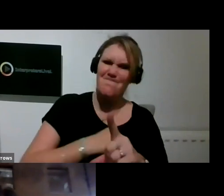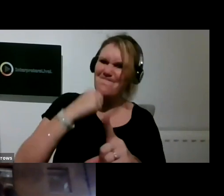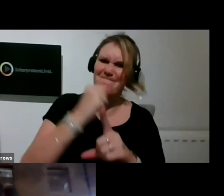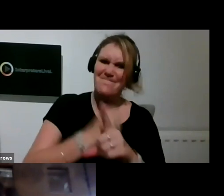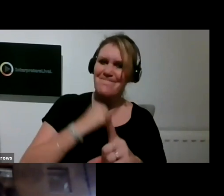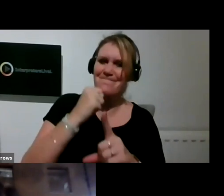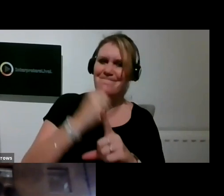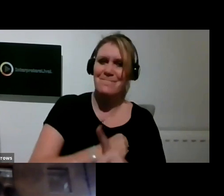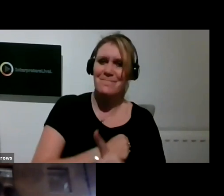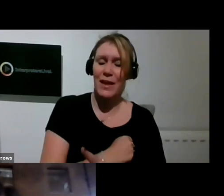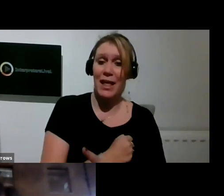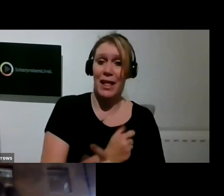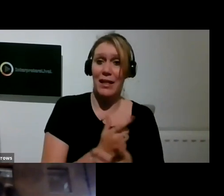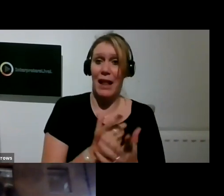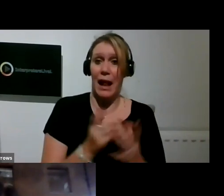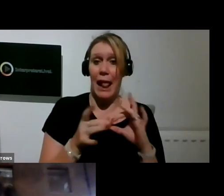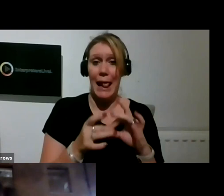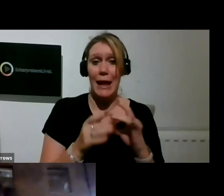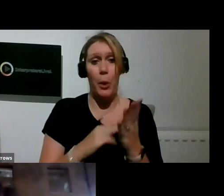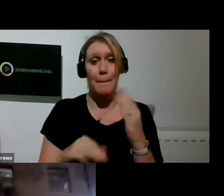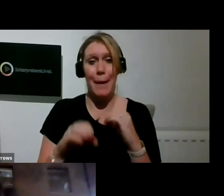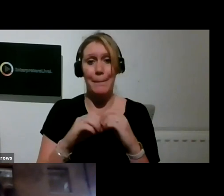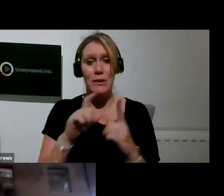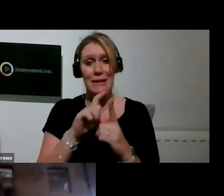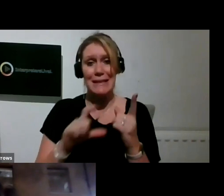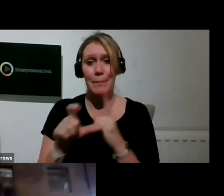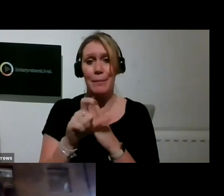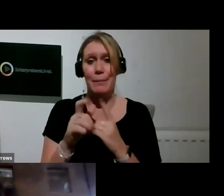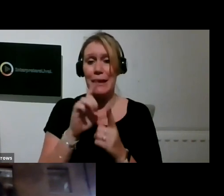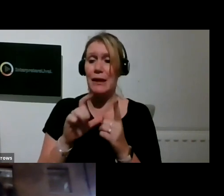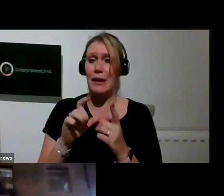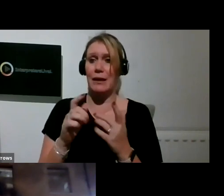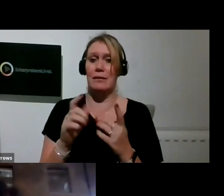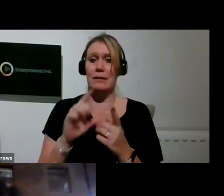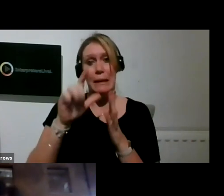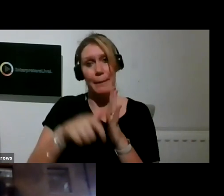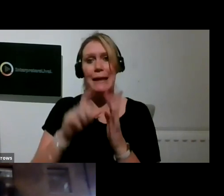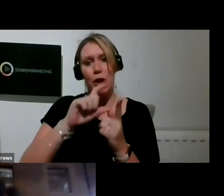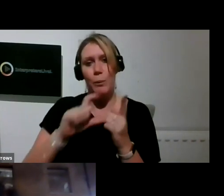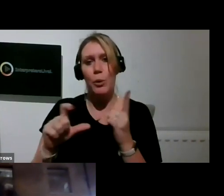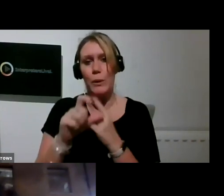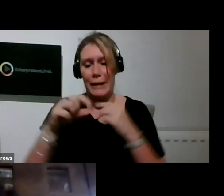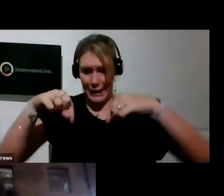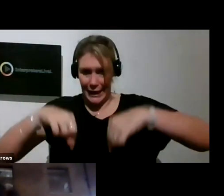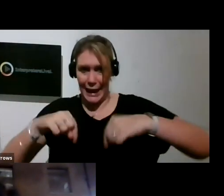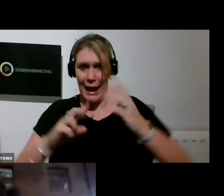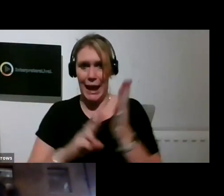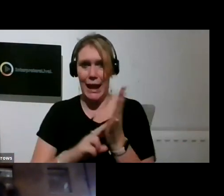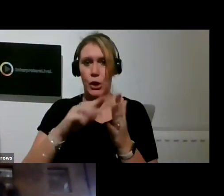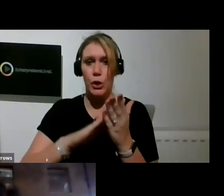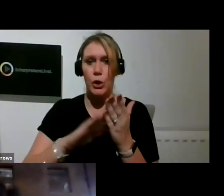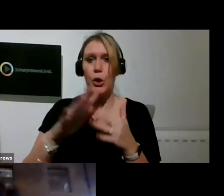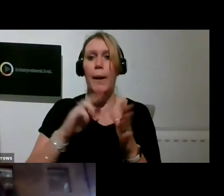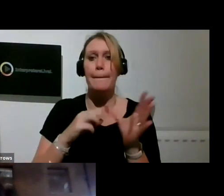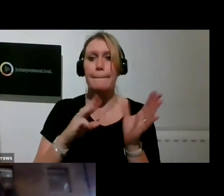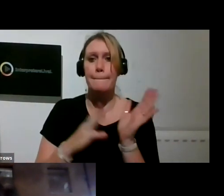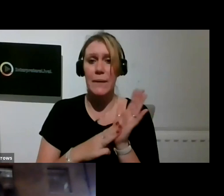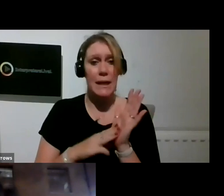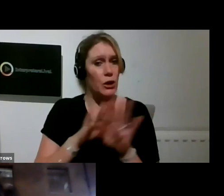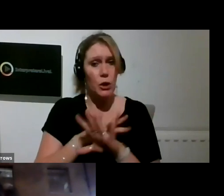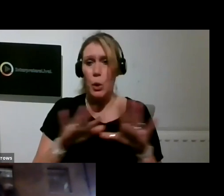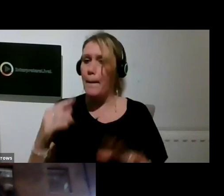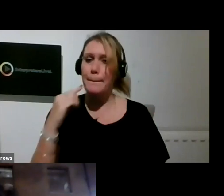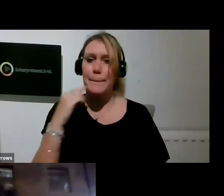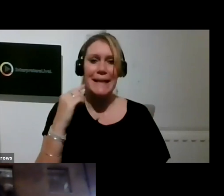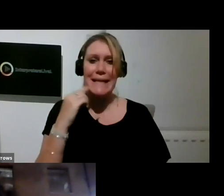members of our disability community here in Newham. It's not been an easy relationship for June with regards to the